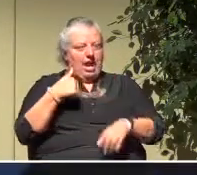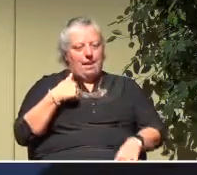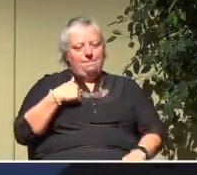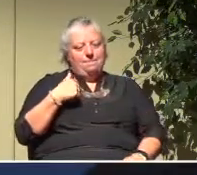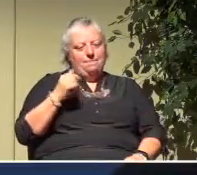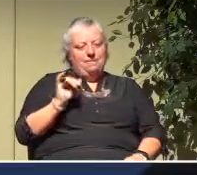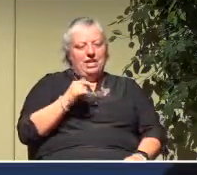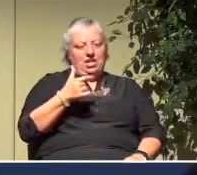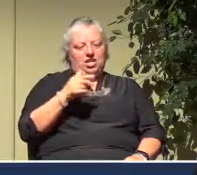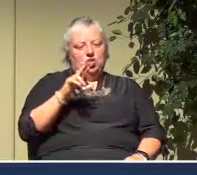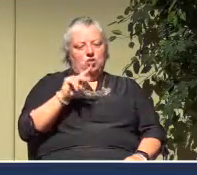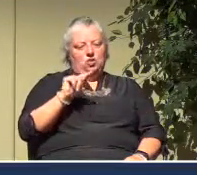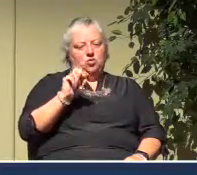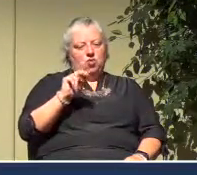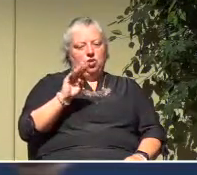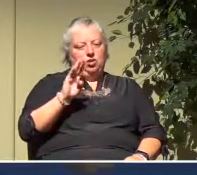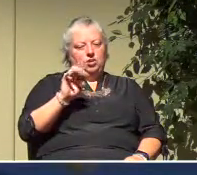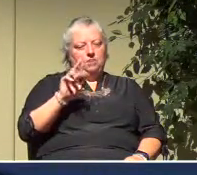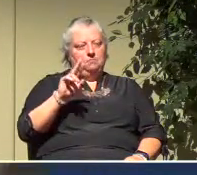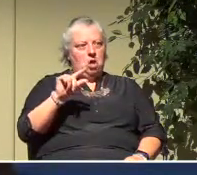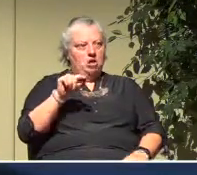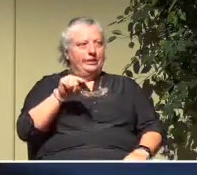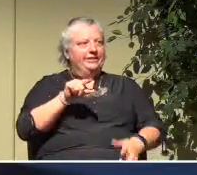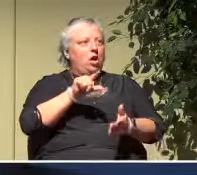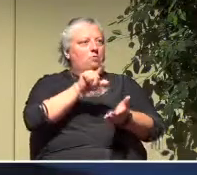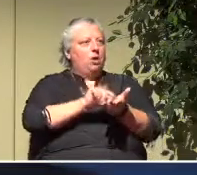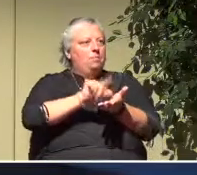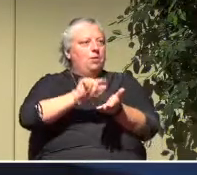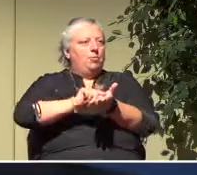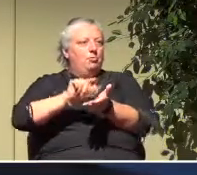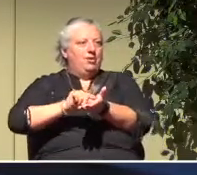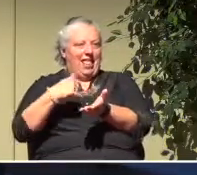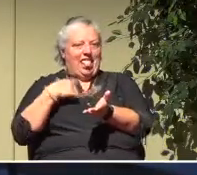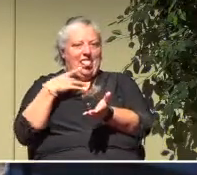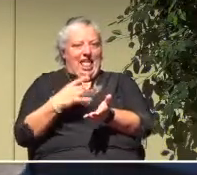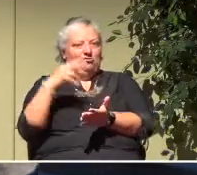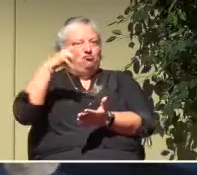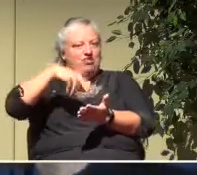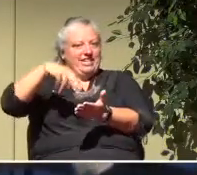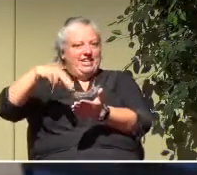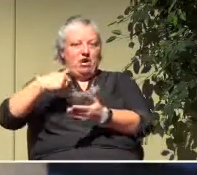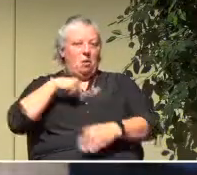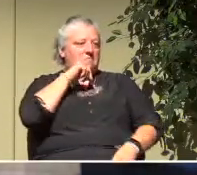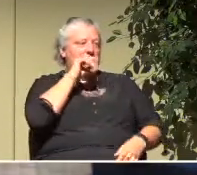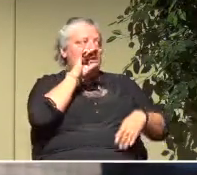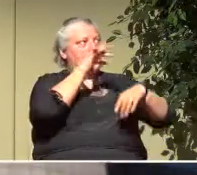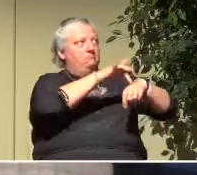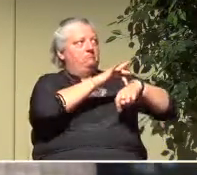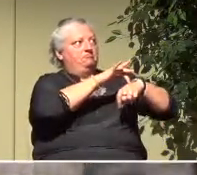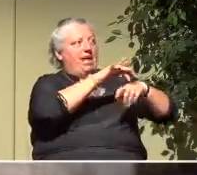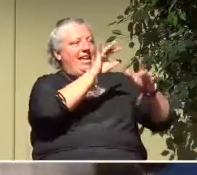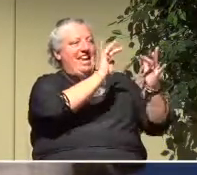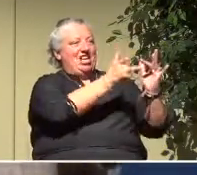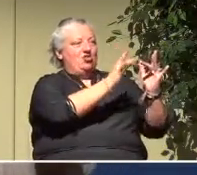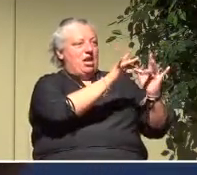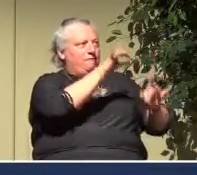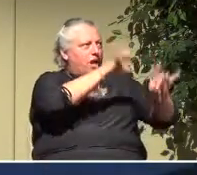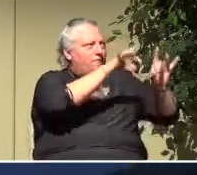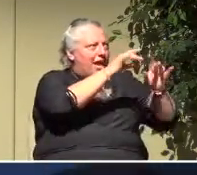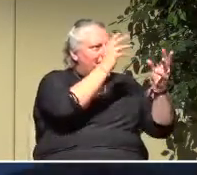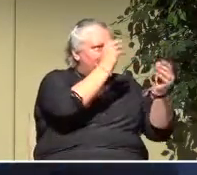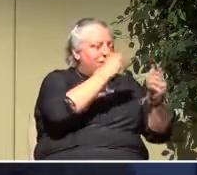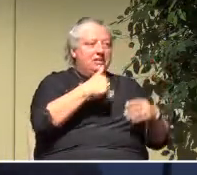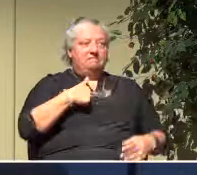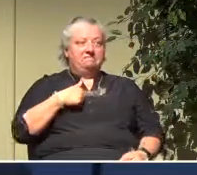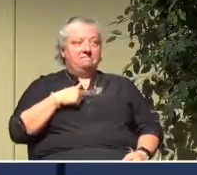a Gutenberg guy. I'm not an internet guy and so on. And so I don't find myself